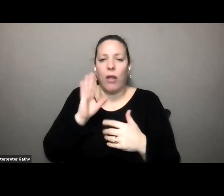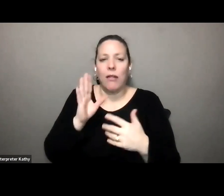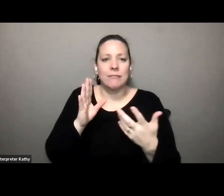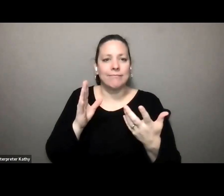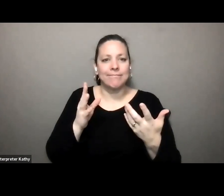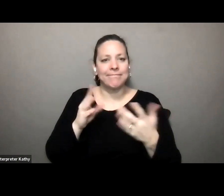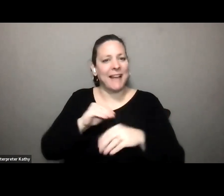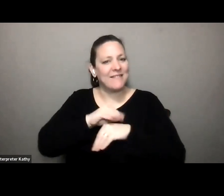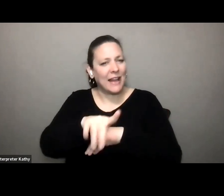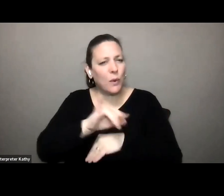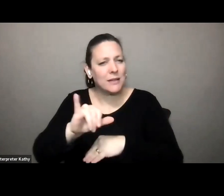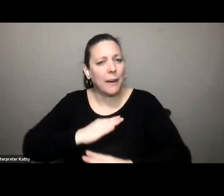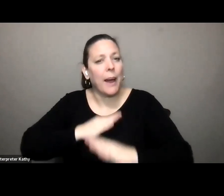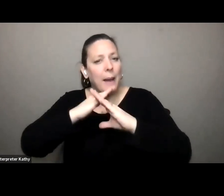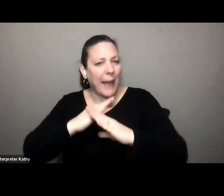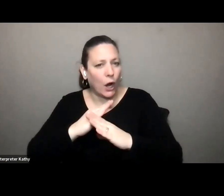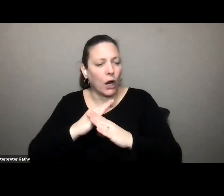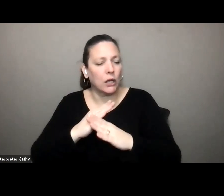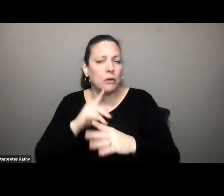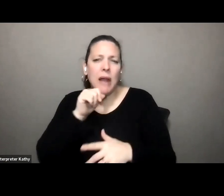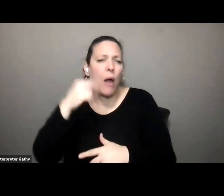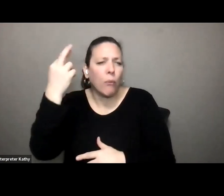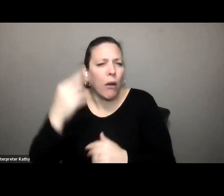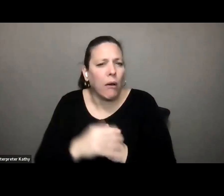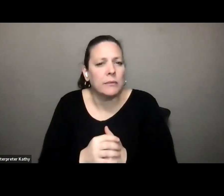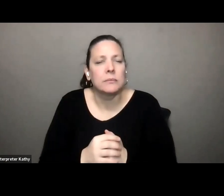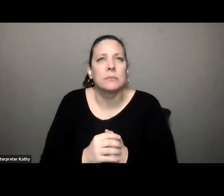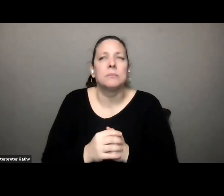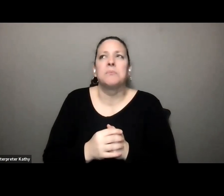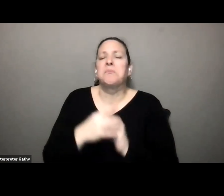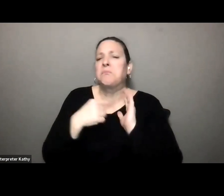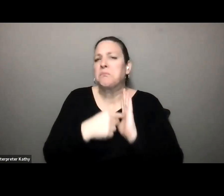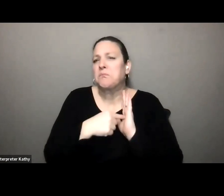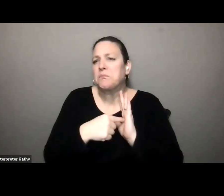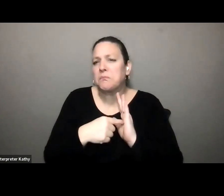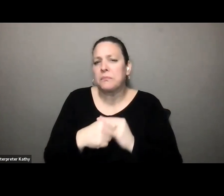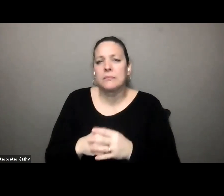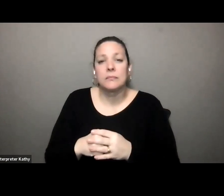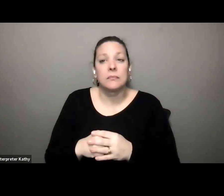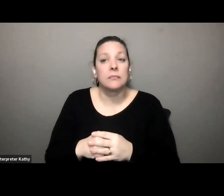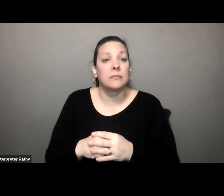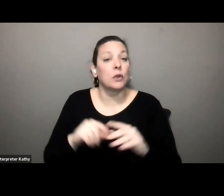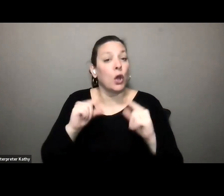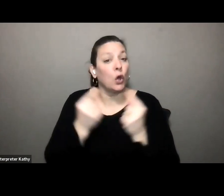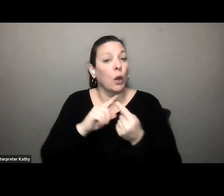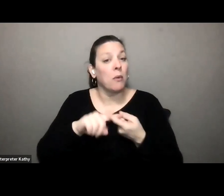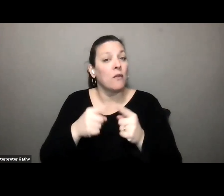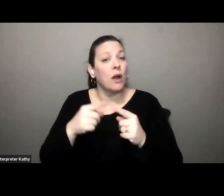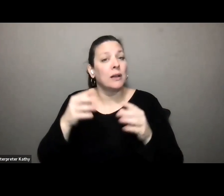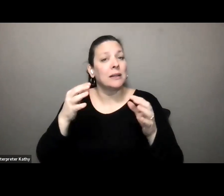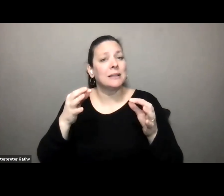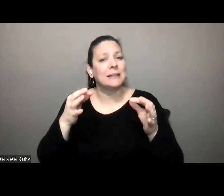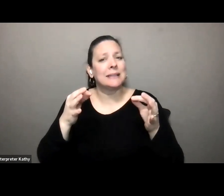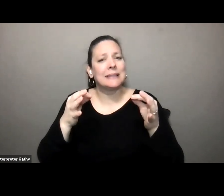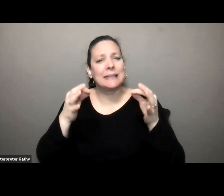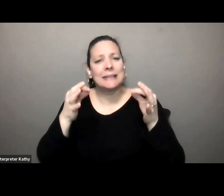a barrier in ways you don't think of like when um a group of friends decides to get together on the spur of the